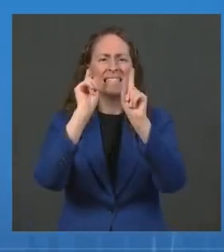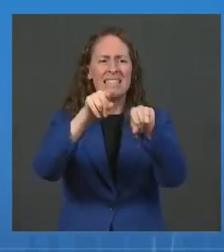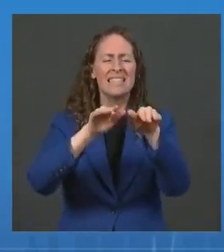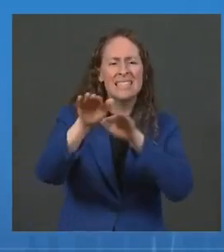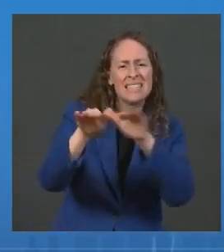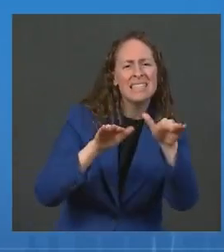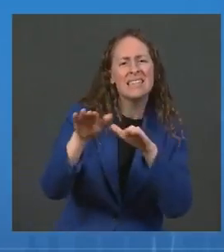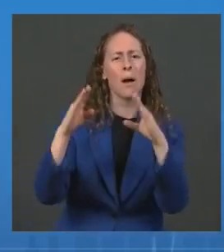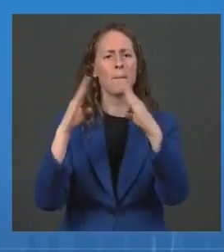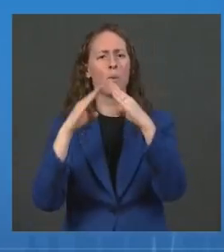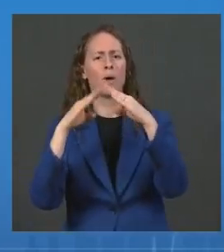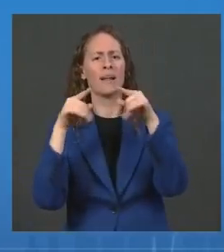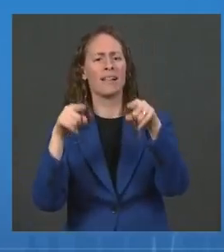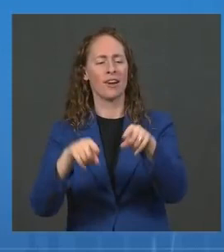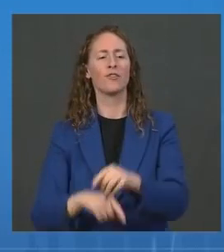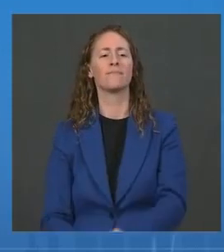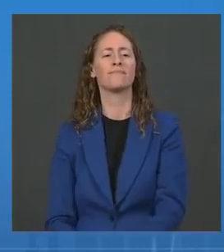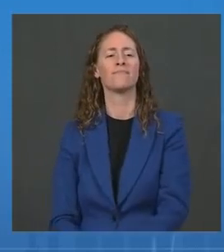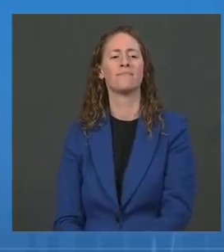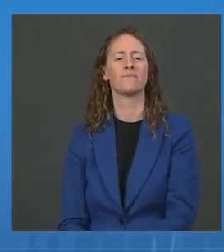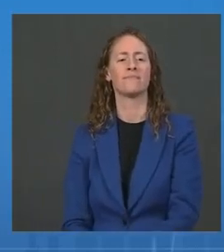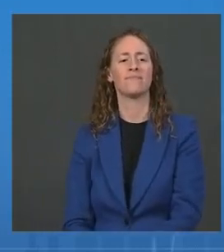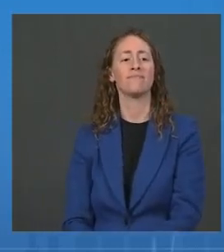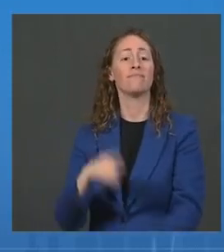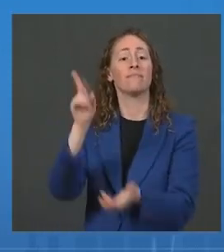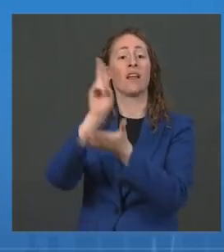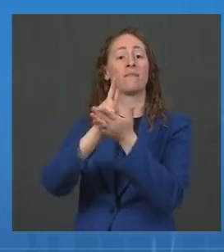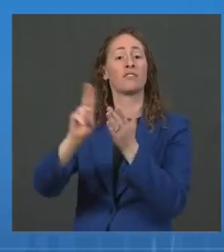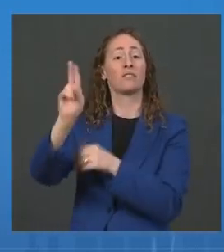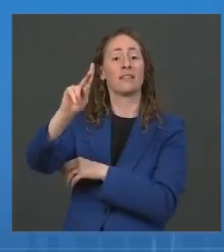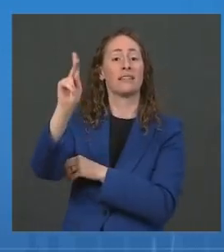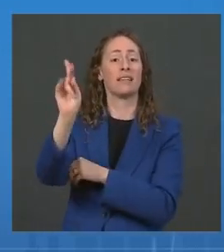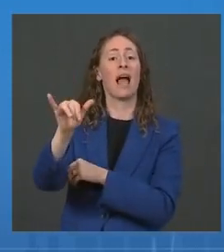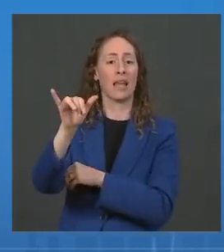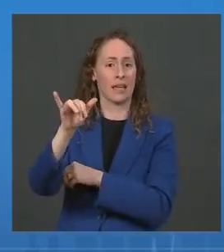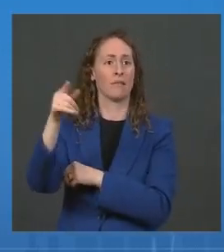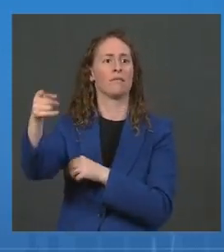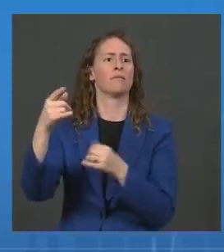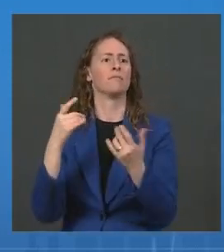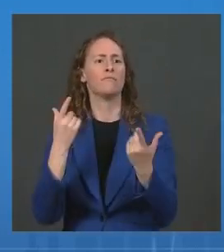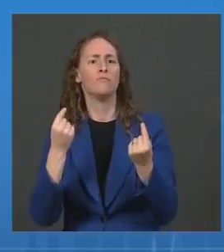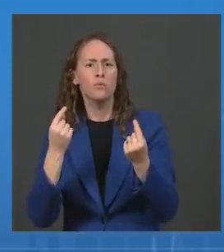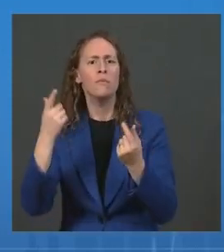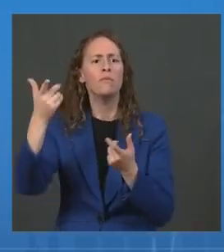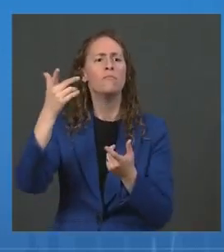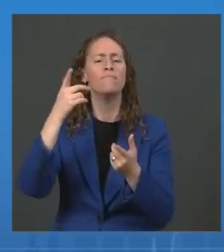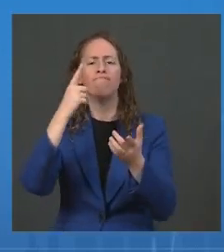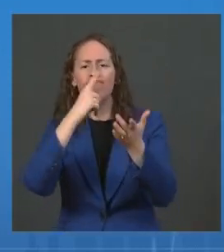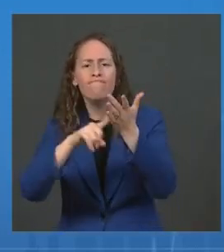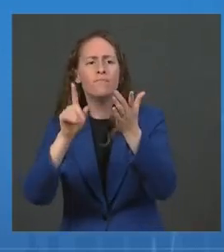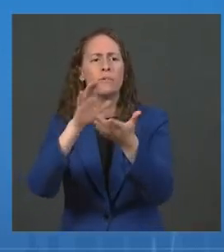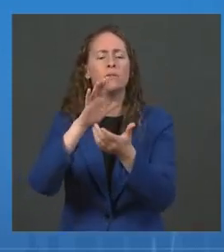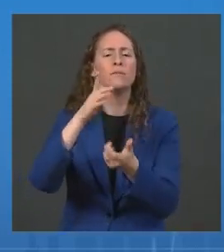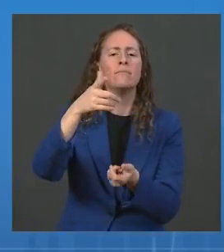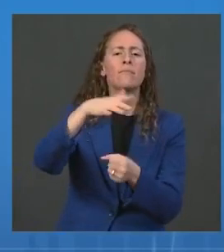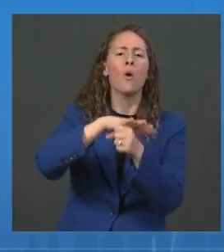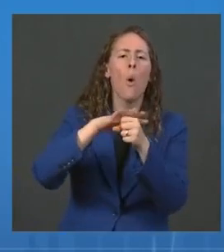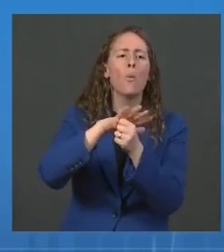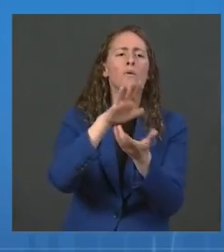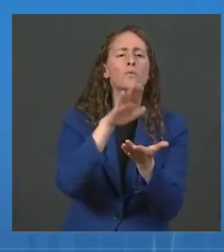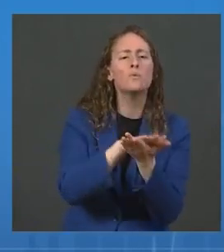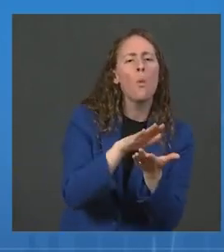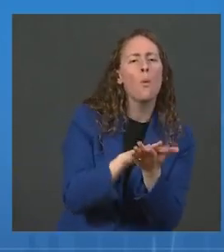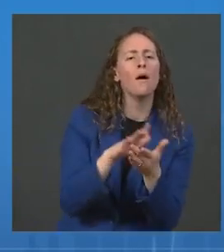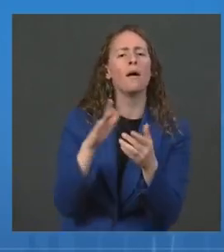University of Kentucky and St. Clair Medical Center, have worked with local partners from schools to churches, small businesses, to help people